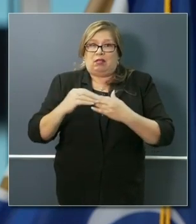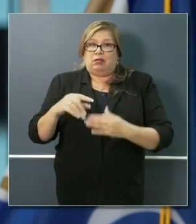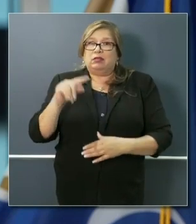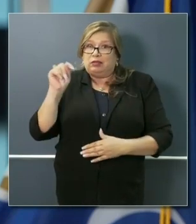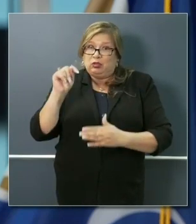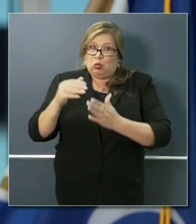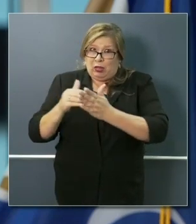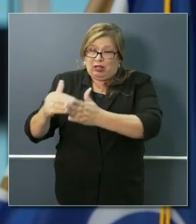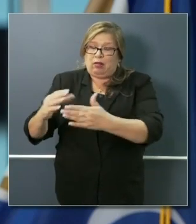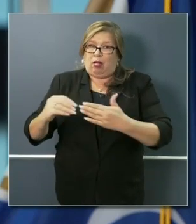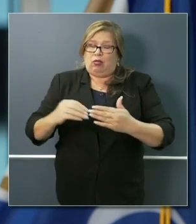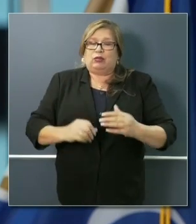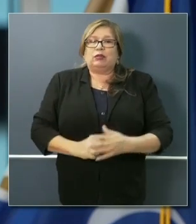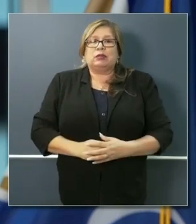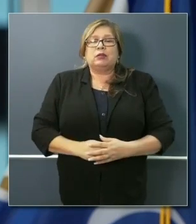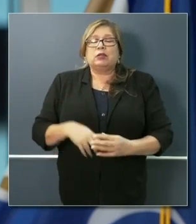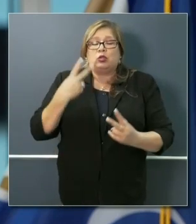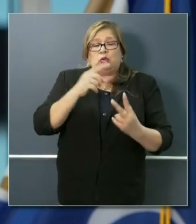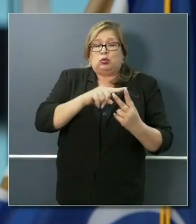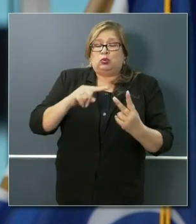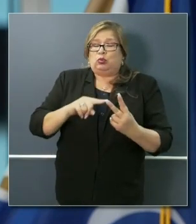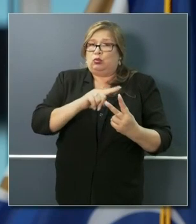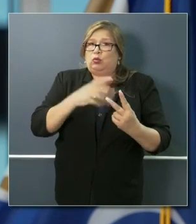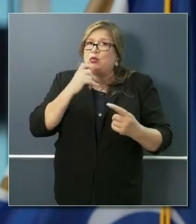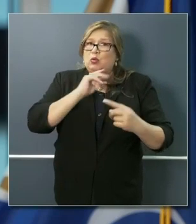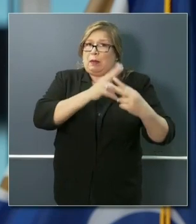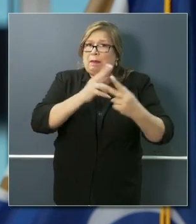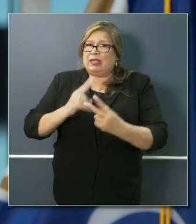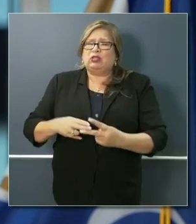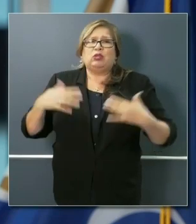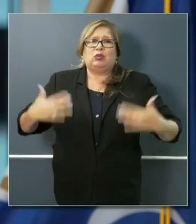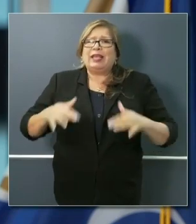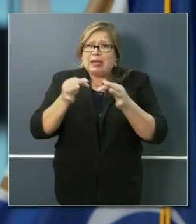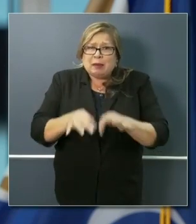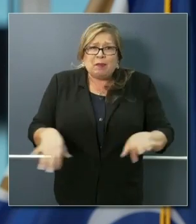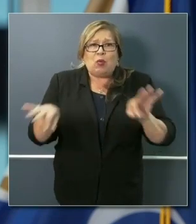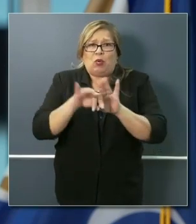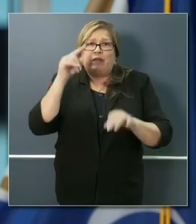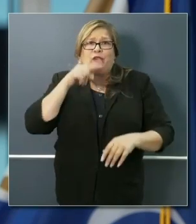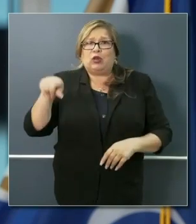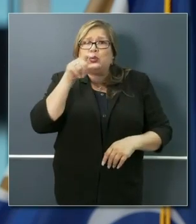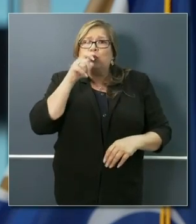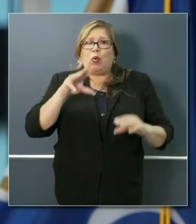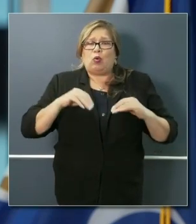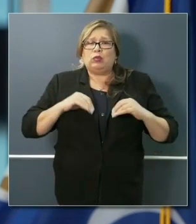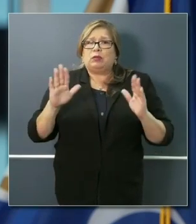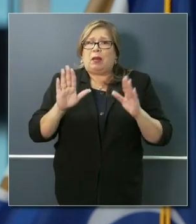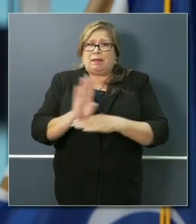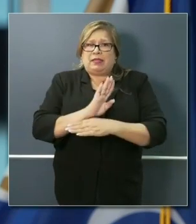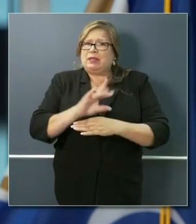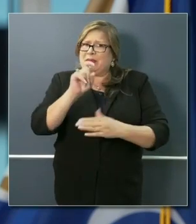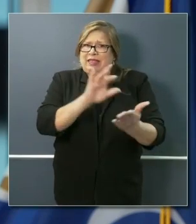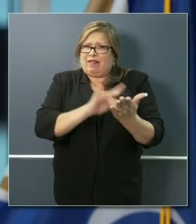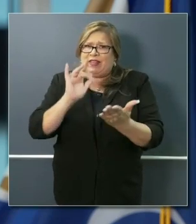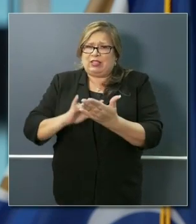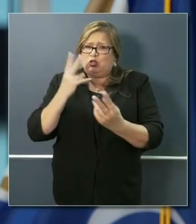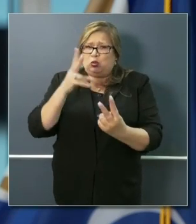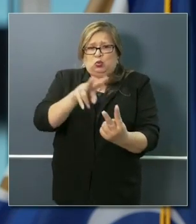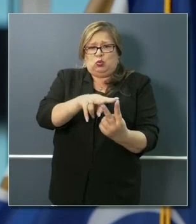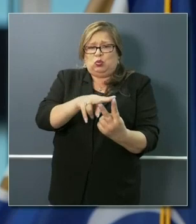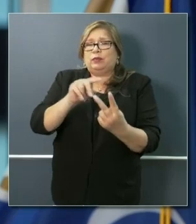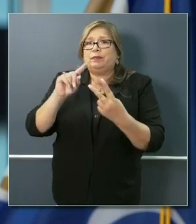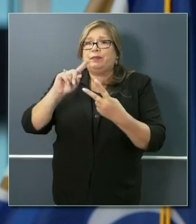want to highlight. And they're incredibly important for small businessmen and women to take advantage of. Number one was the disaster